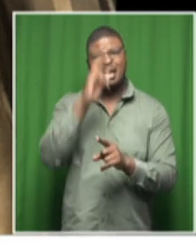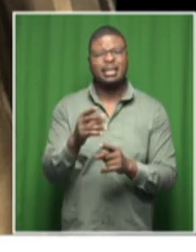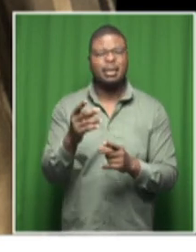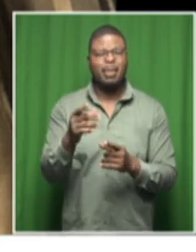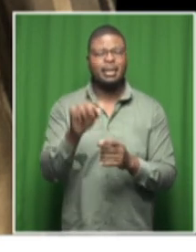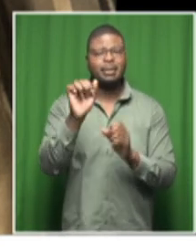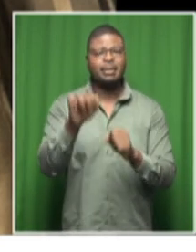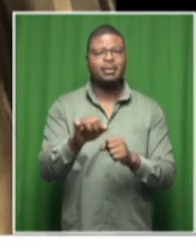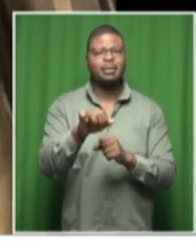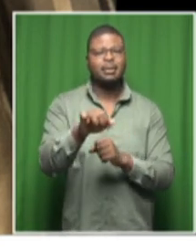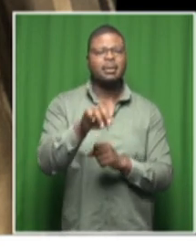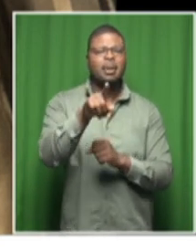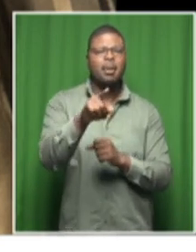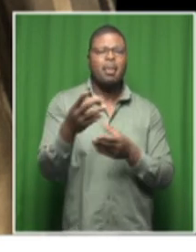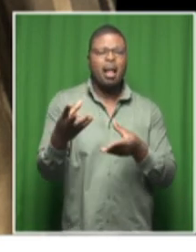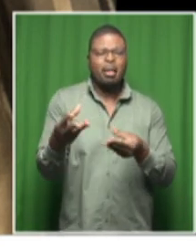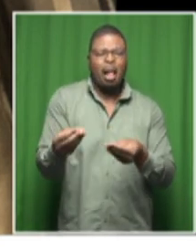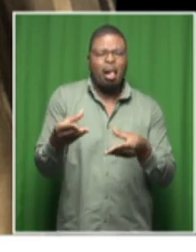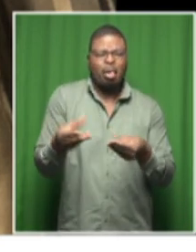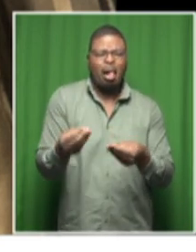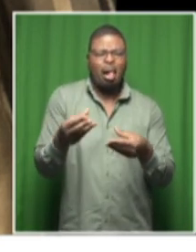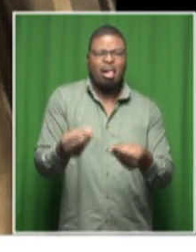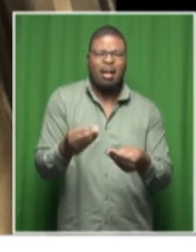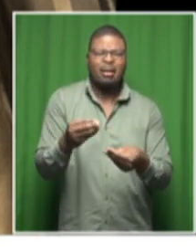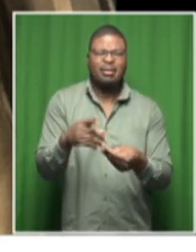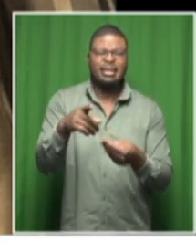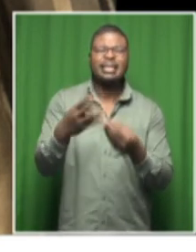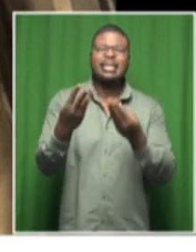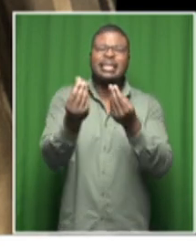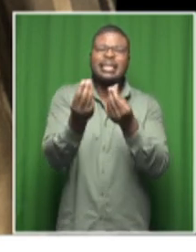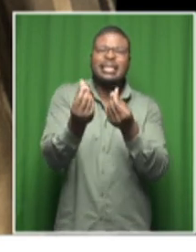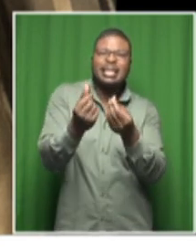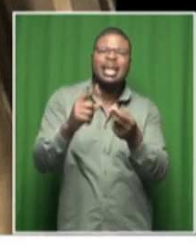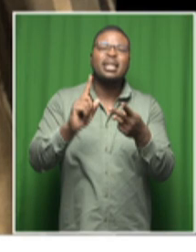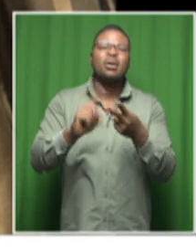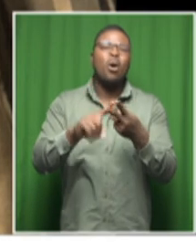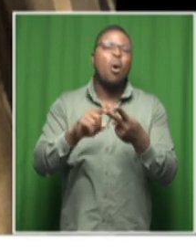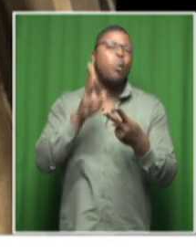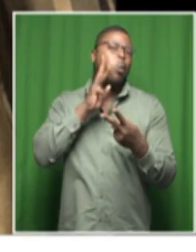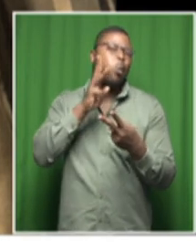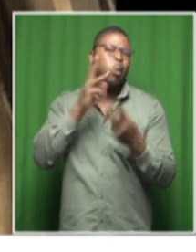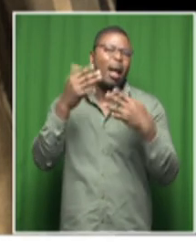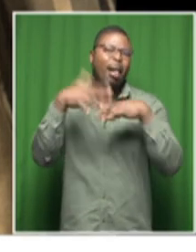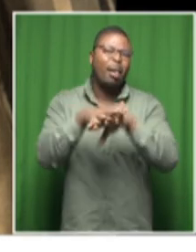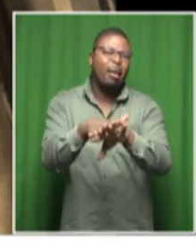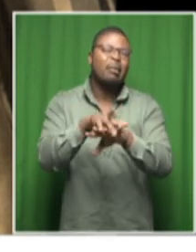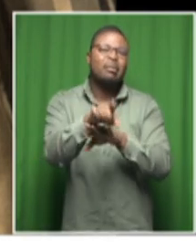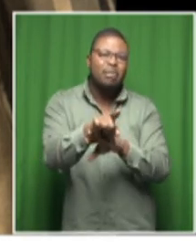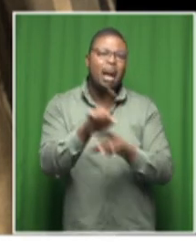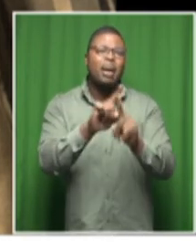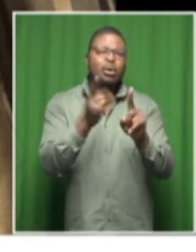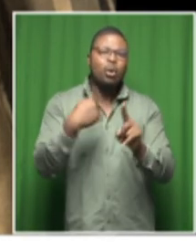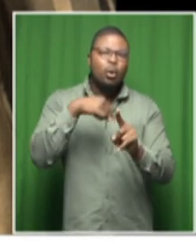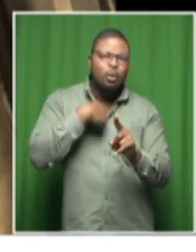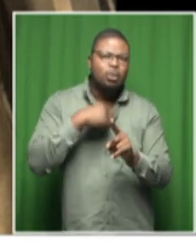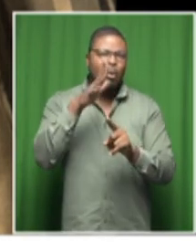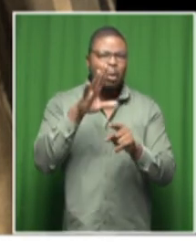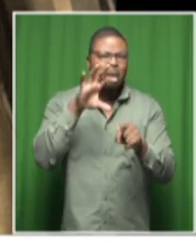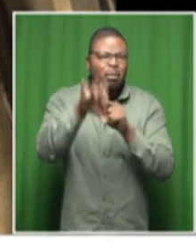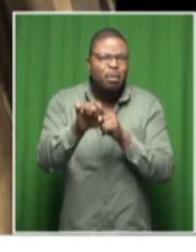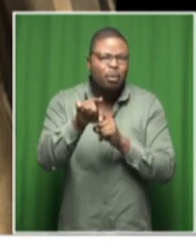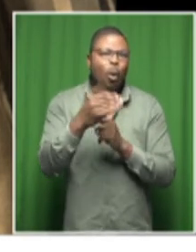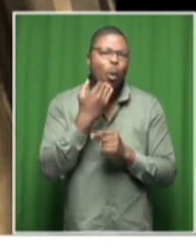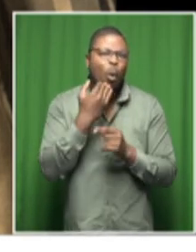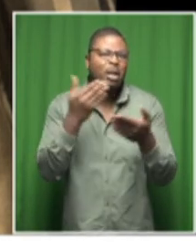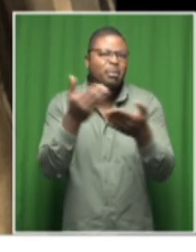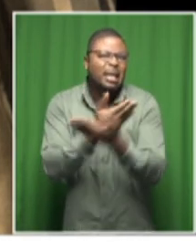becomes very difficult also to unless you know exactly who is missing and what happened so